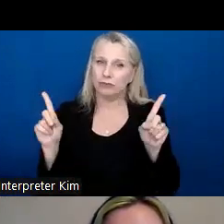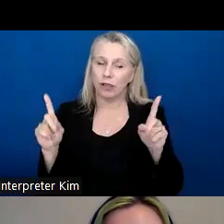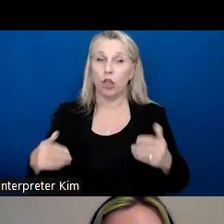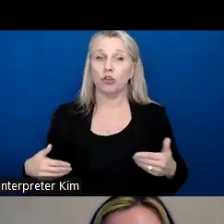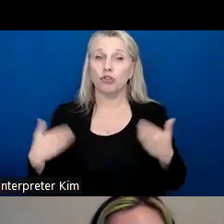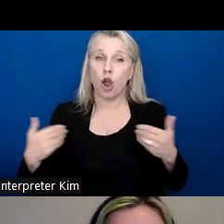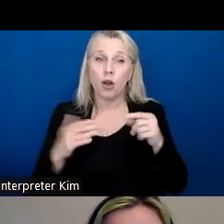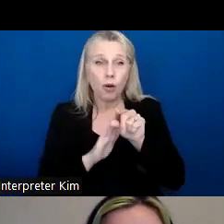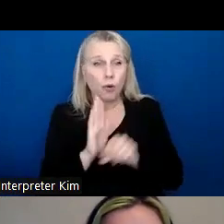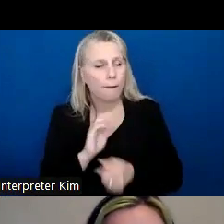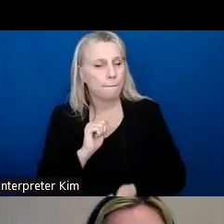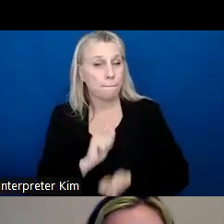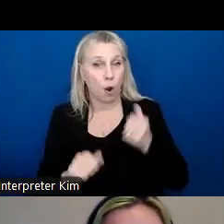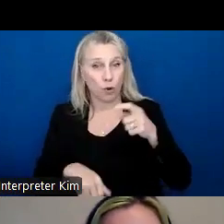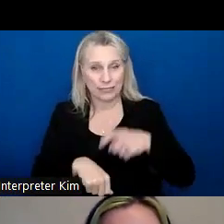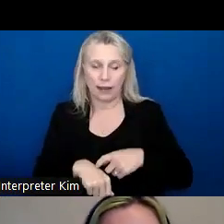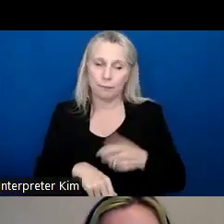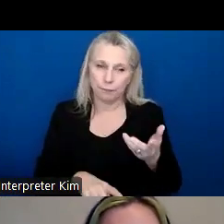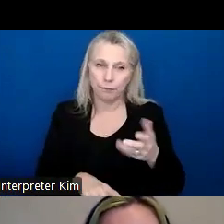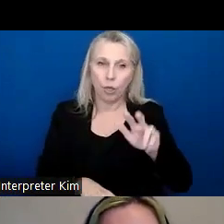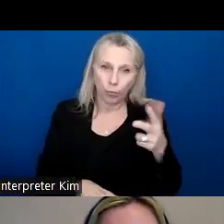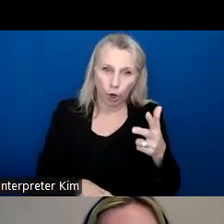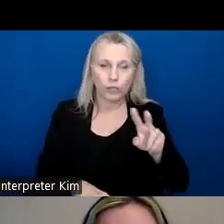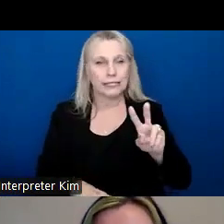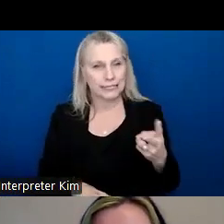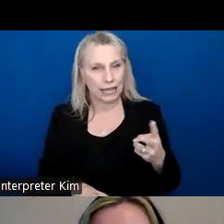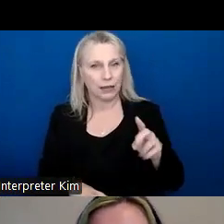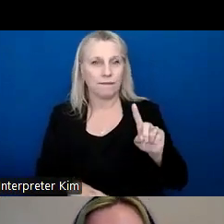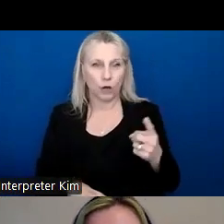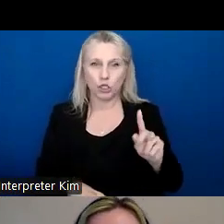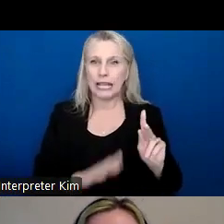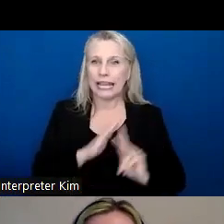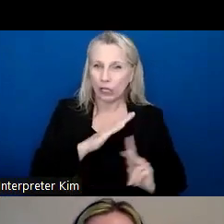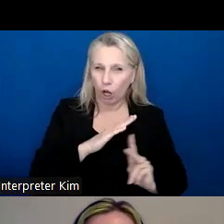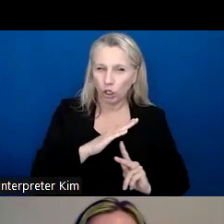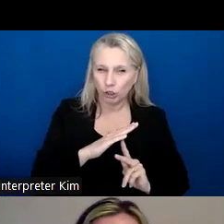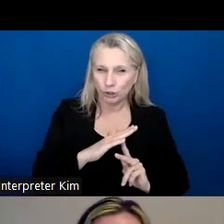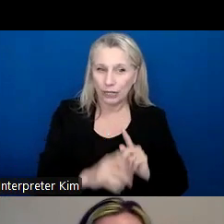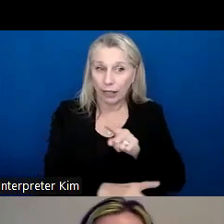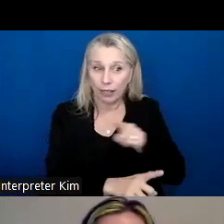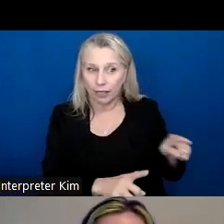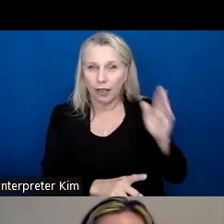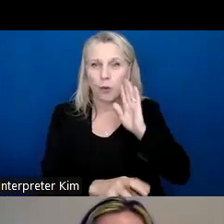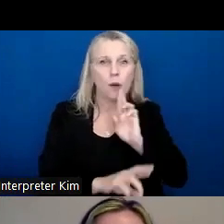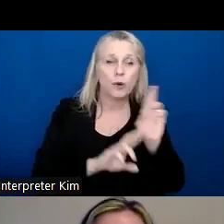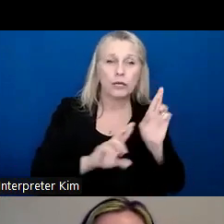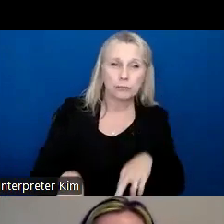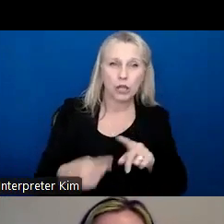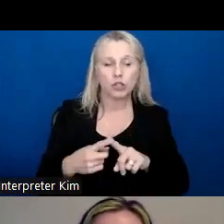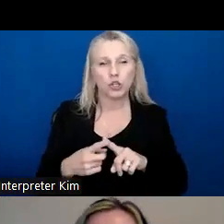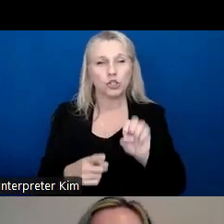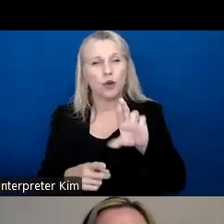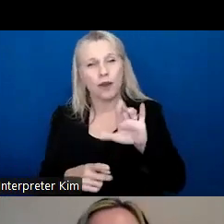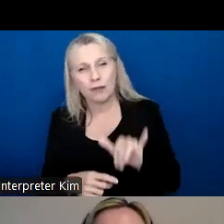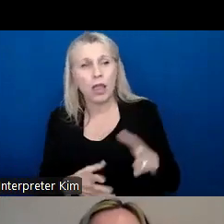grades, most of the time, almost always third, second, first in kindergarten. Um, they'll usually respond to the survey. Do you like